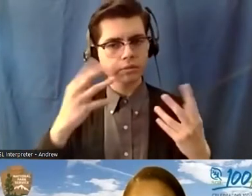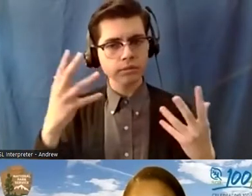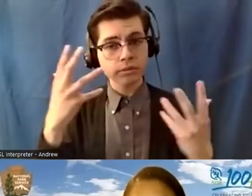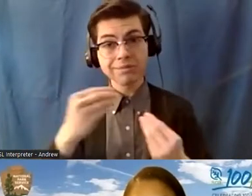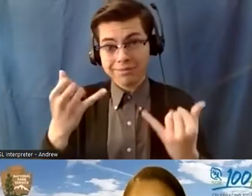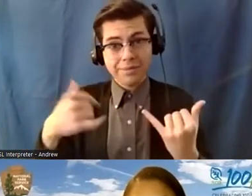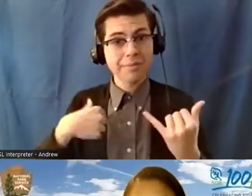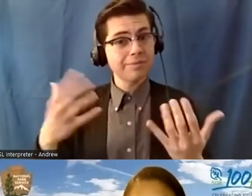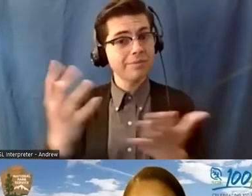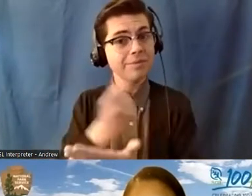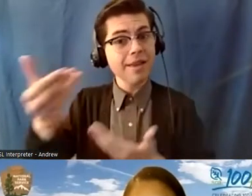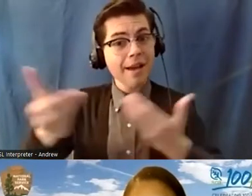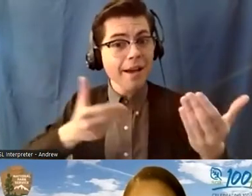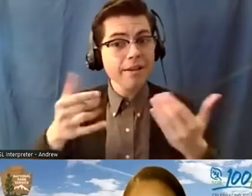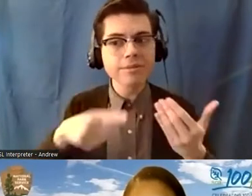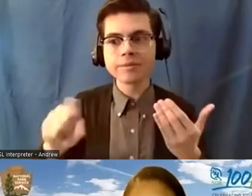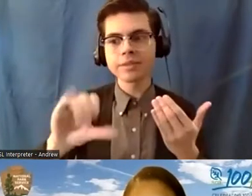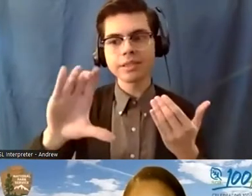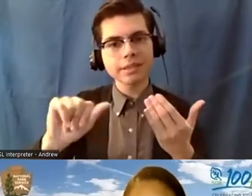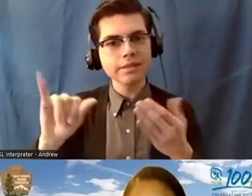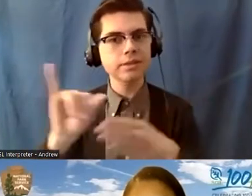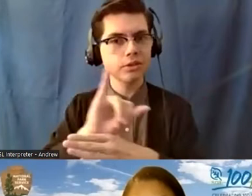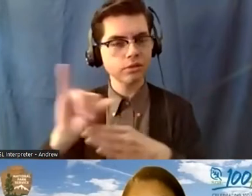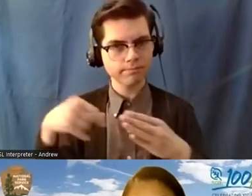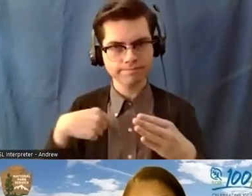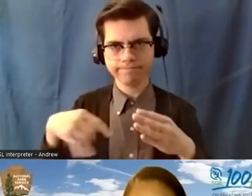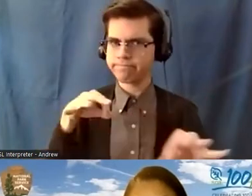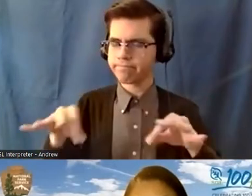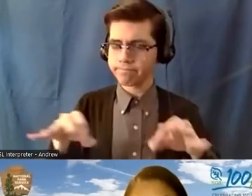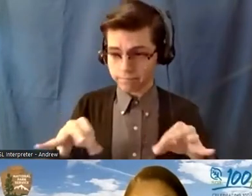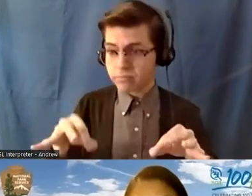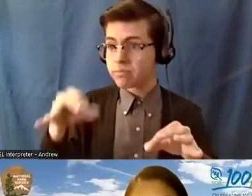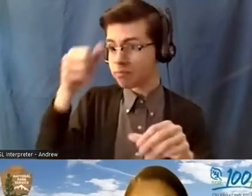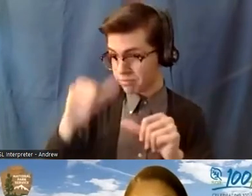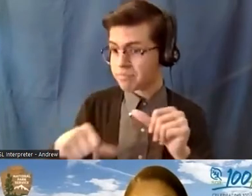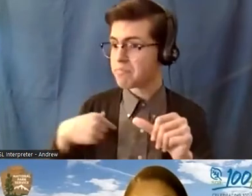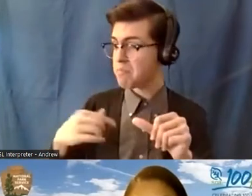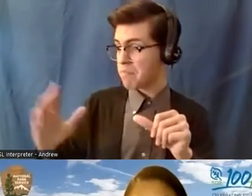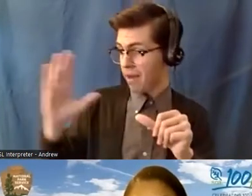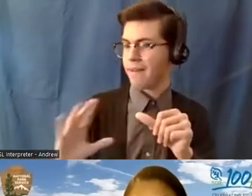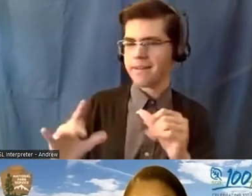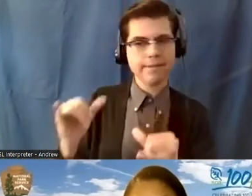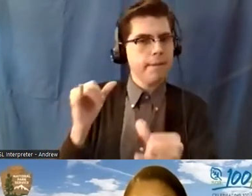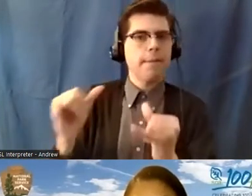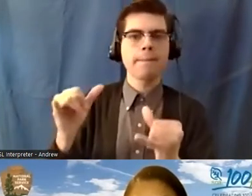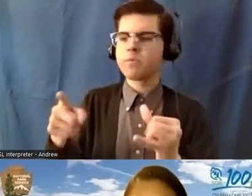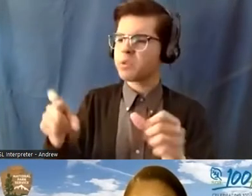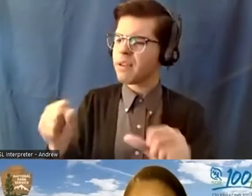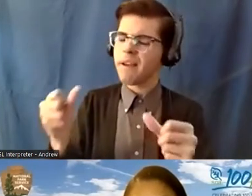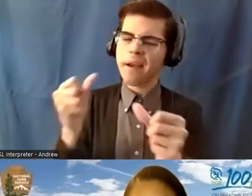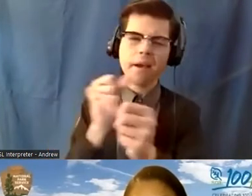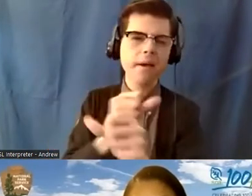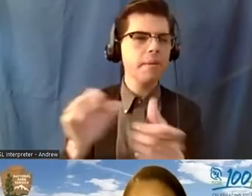SCA interns and I tell them that I was where you are. You can become anything you'd like.